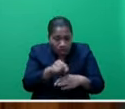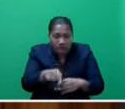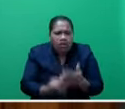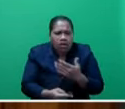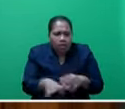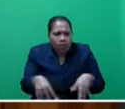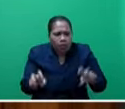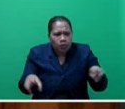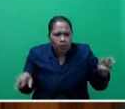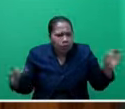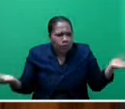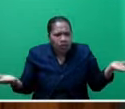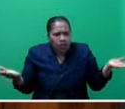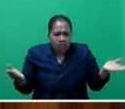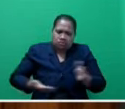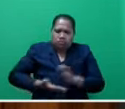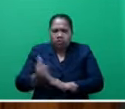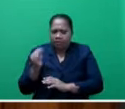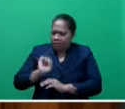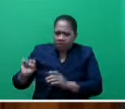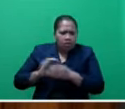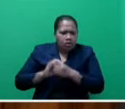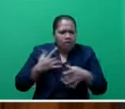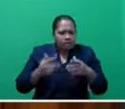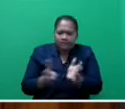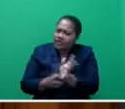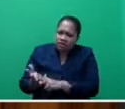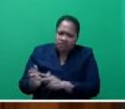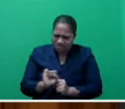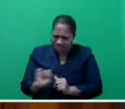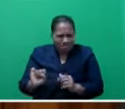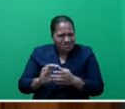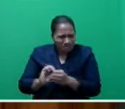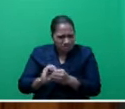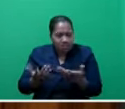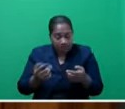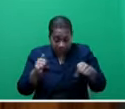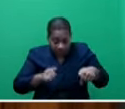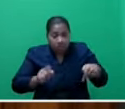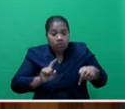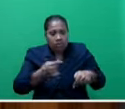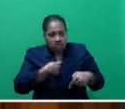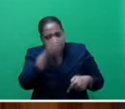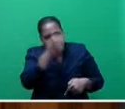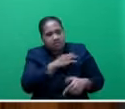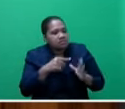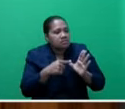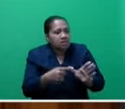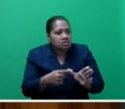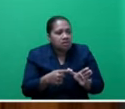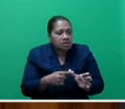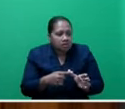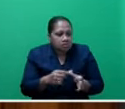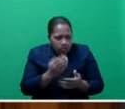in our outreach have returned to their villages for their livelihood, and herein lies what I believe to be the answer to addressing His